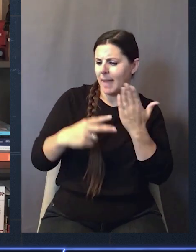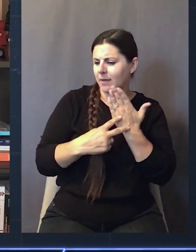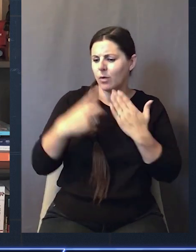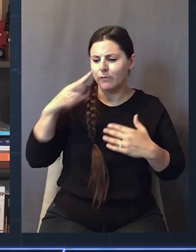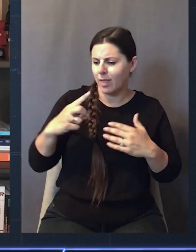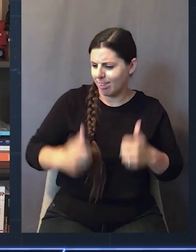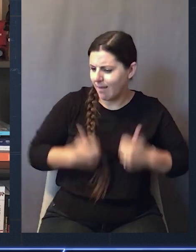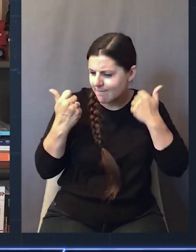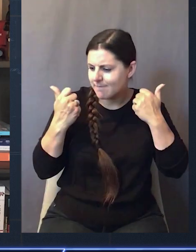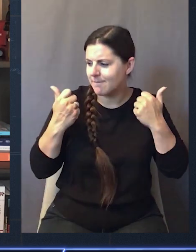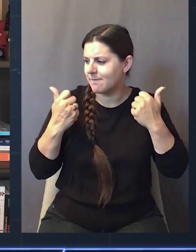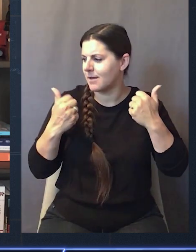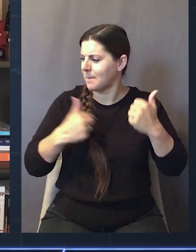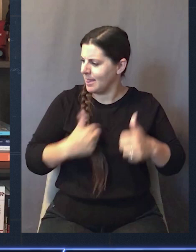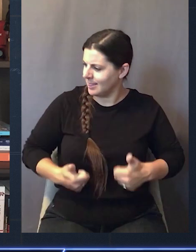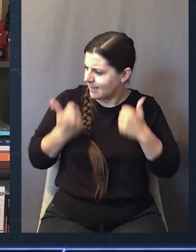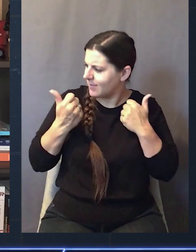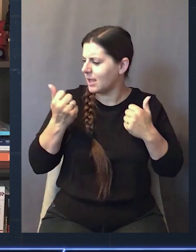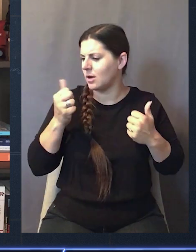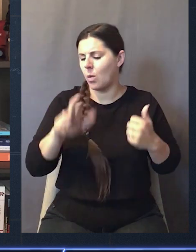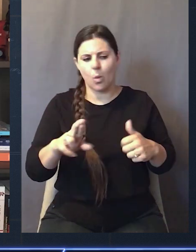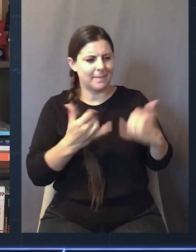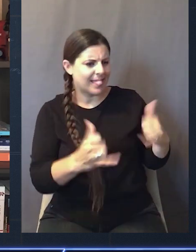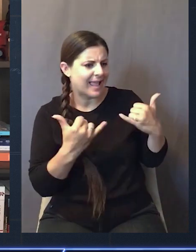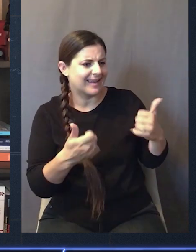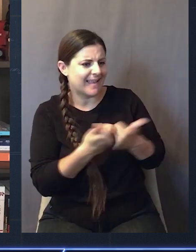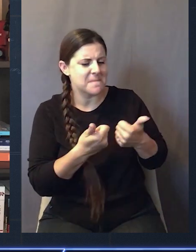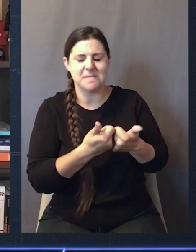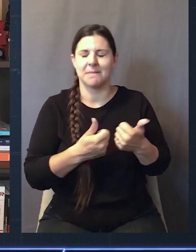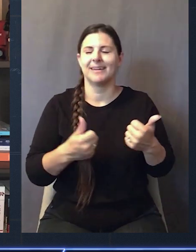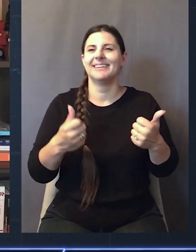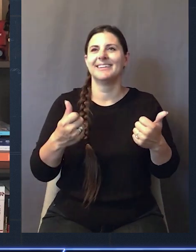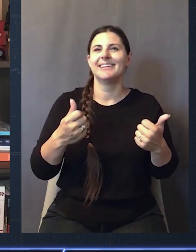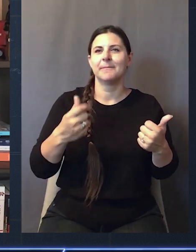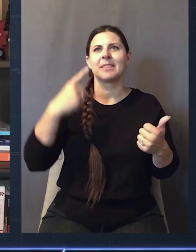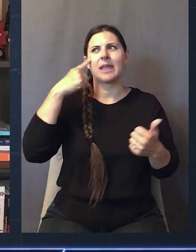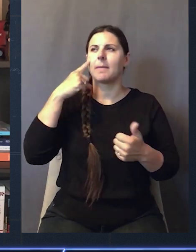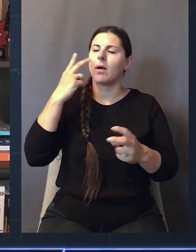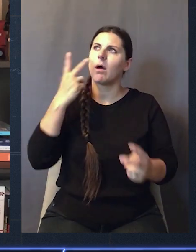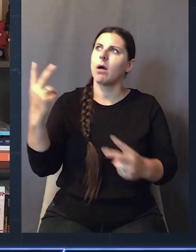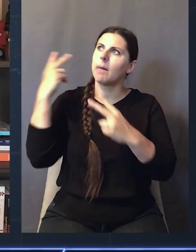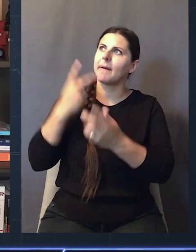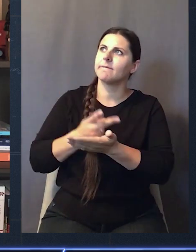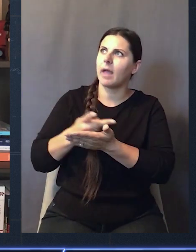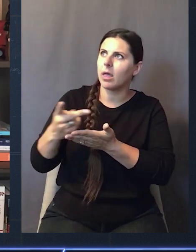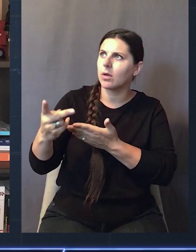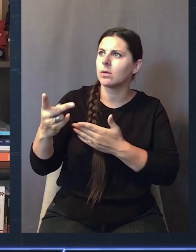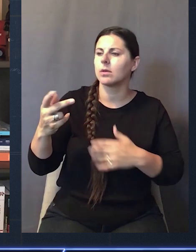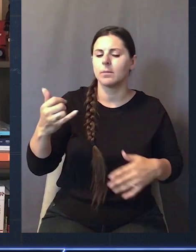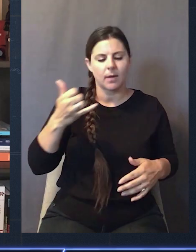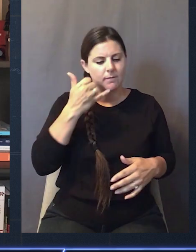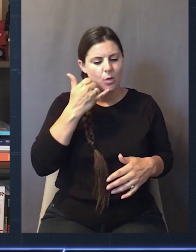this kind of metaphor for life in a way, like am I living or am I just kind of playing? But you also kind of think about the